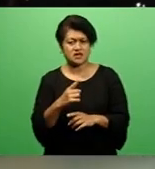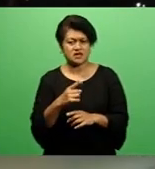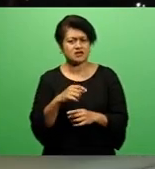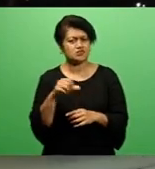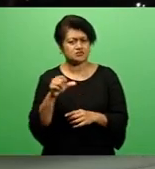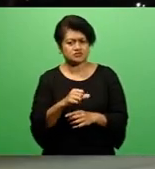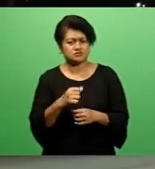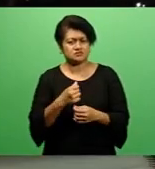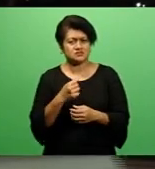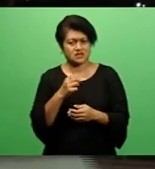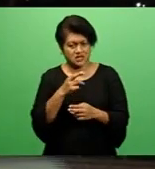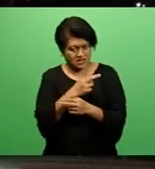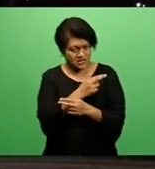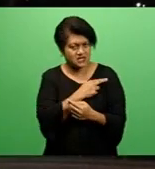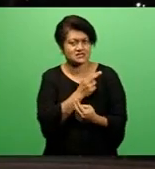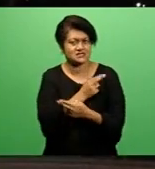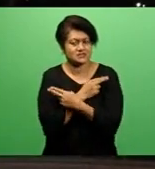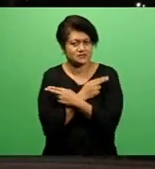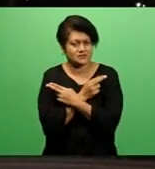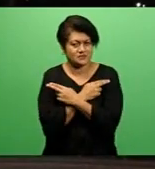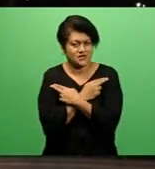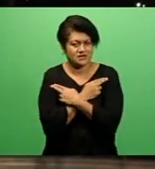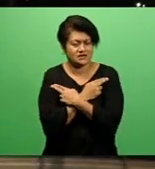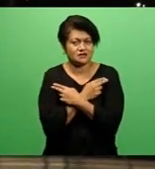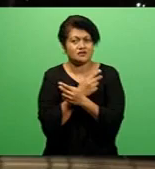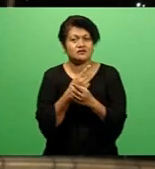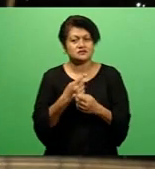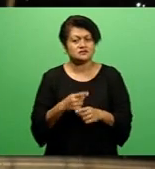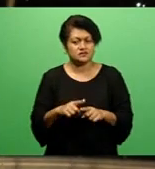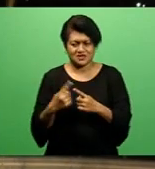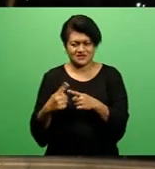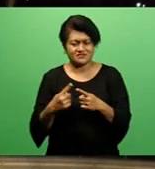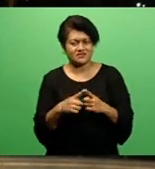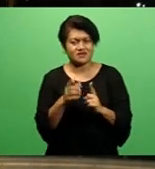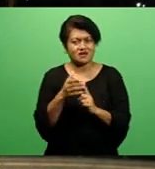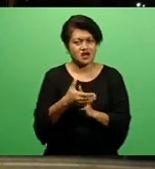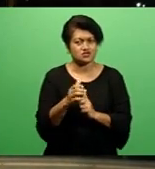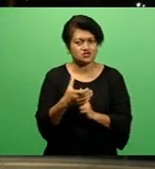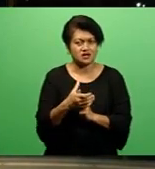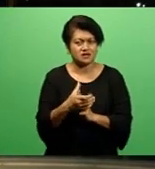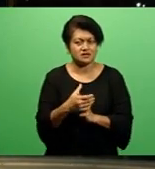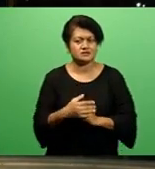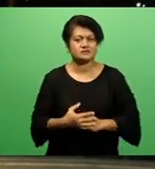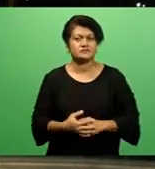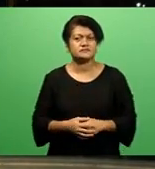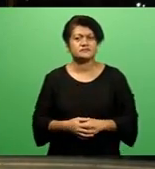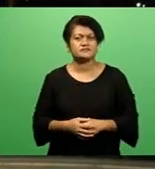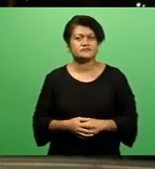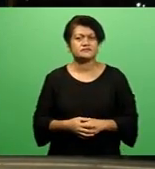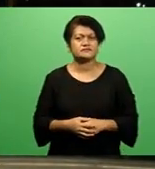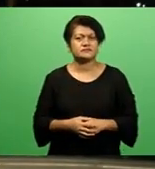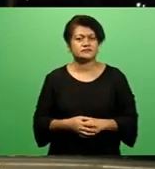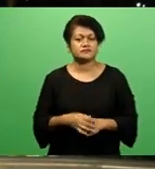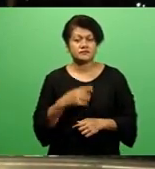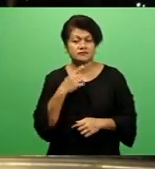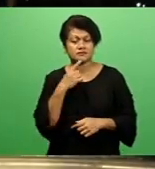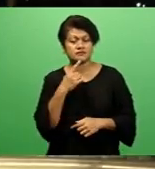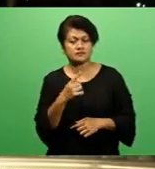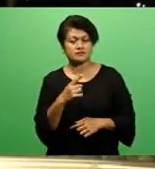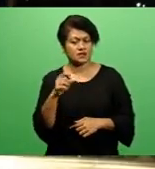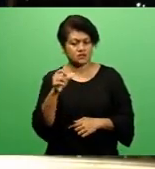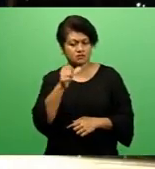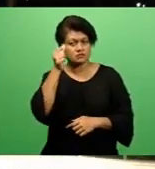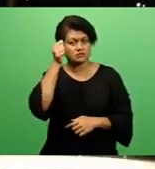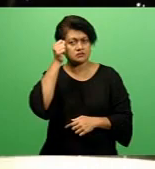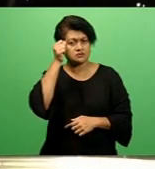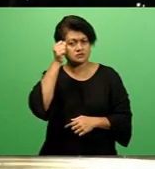culture of respect for diversity and difference. The commission also intervened in this matter, knowing full well that today the